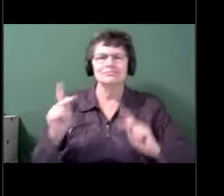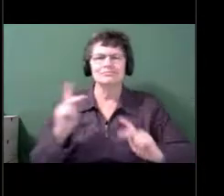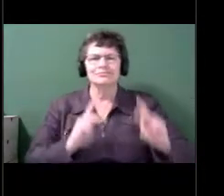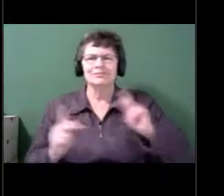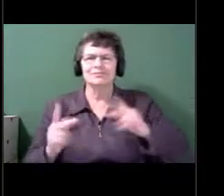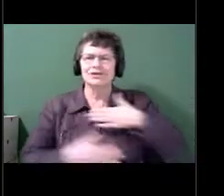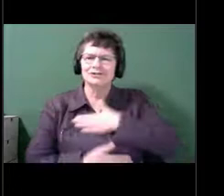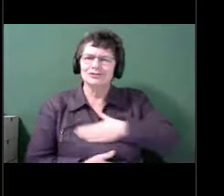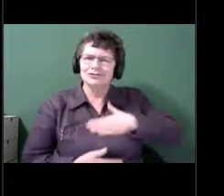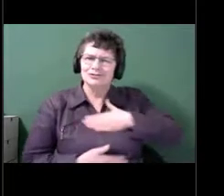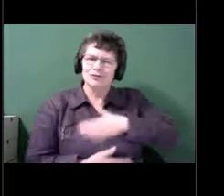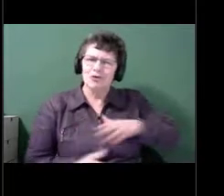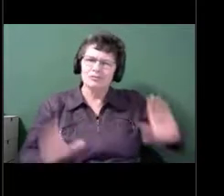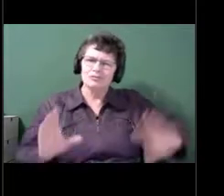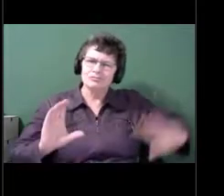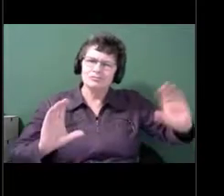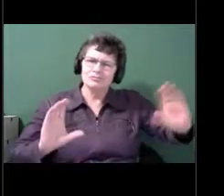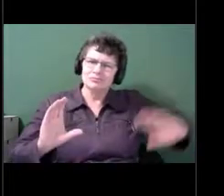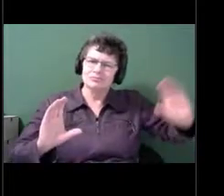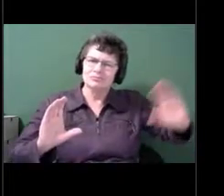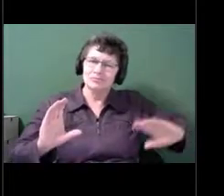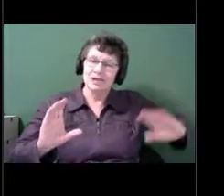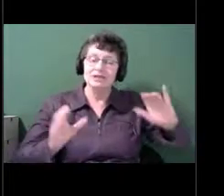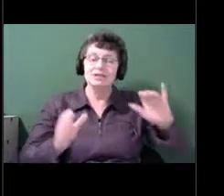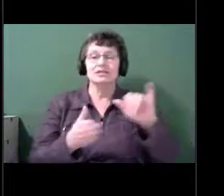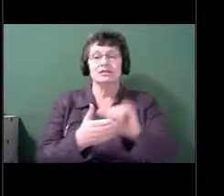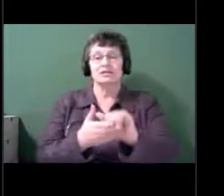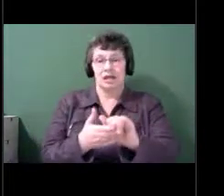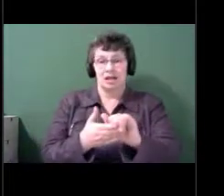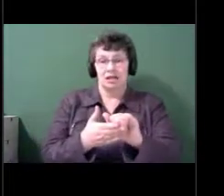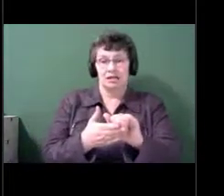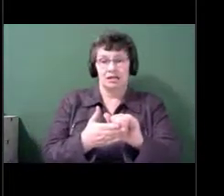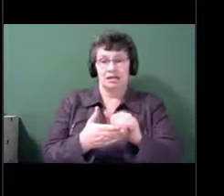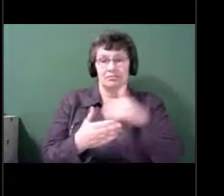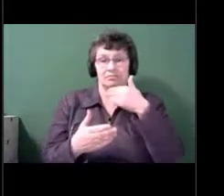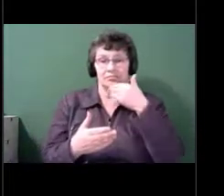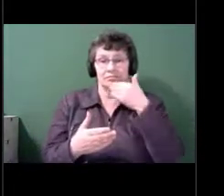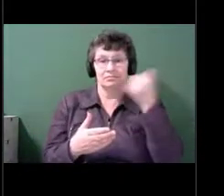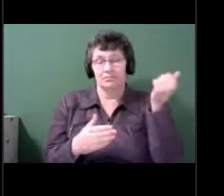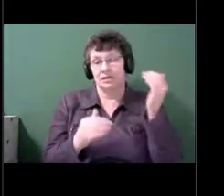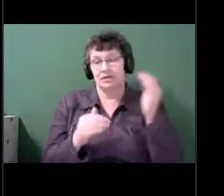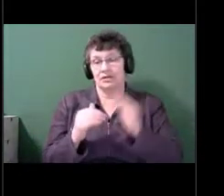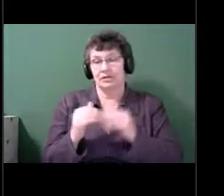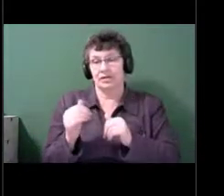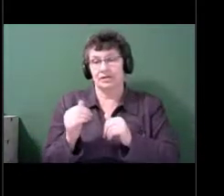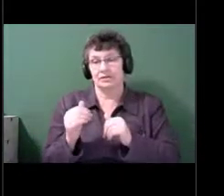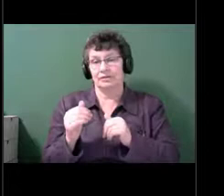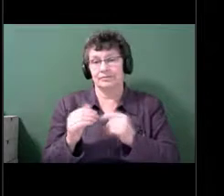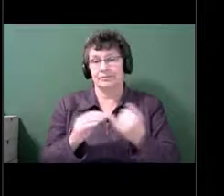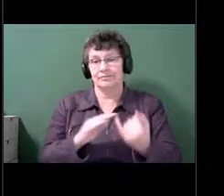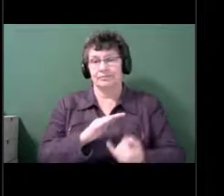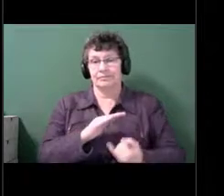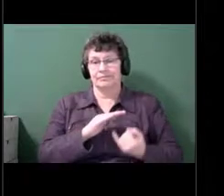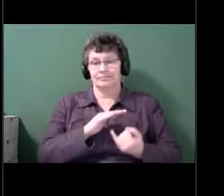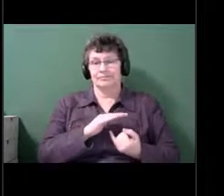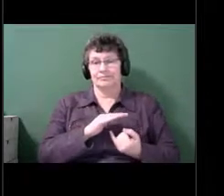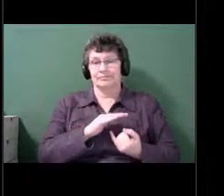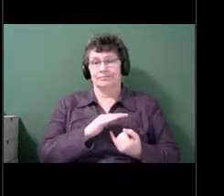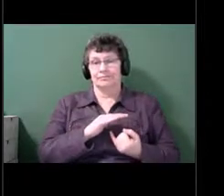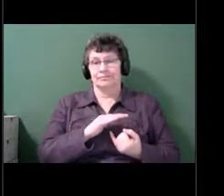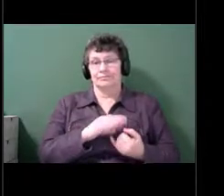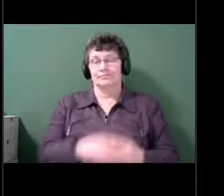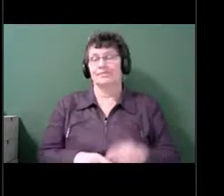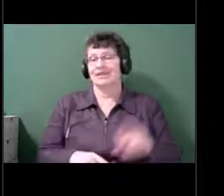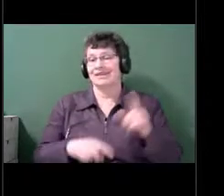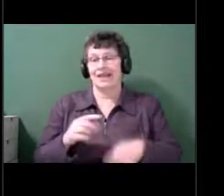enjoy each other's company as opposed to, you know, not being able to do that. So we